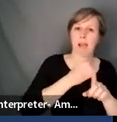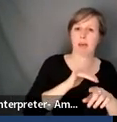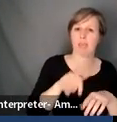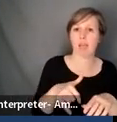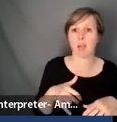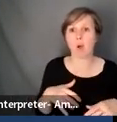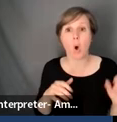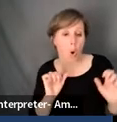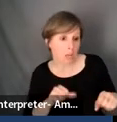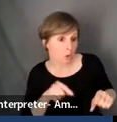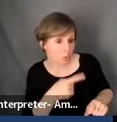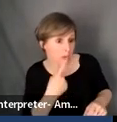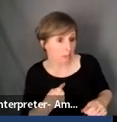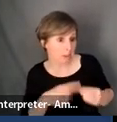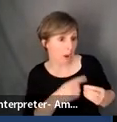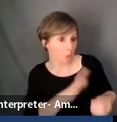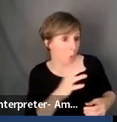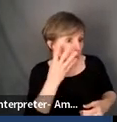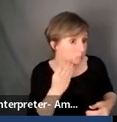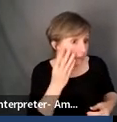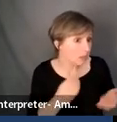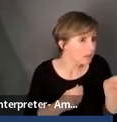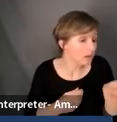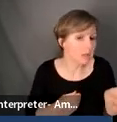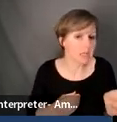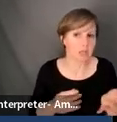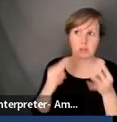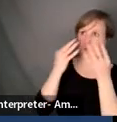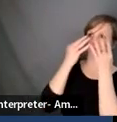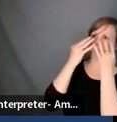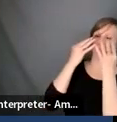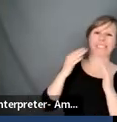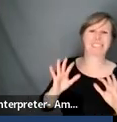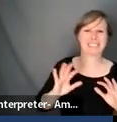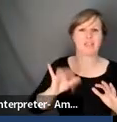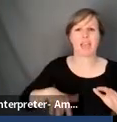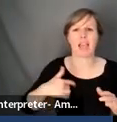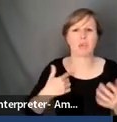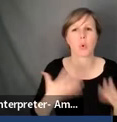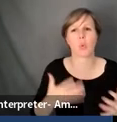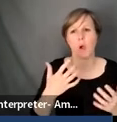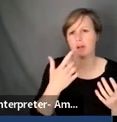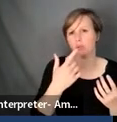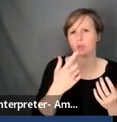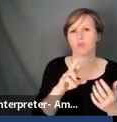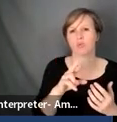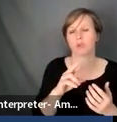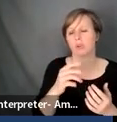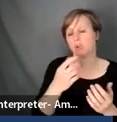ah, can you tell me about your experience with racism or something like that? That's what I'm thinking, uh, for what I've seen out there.